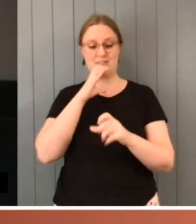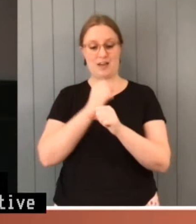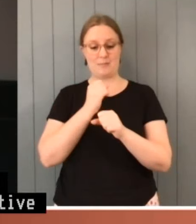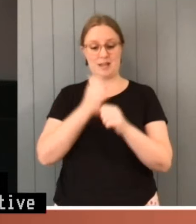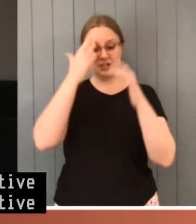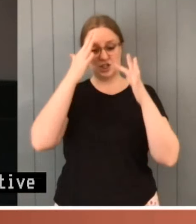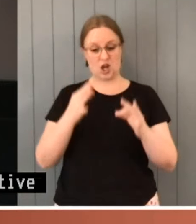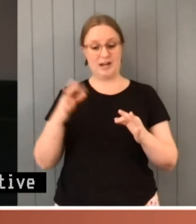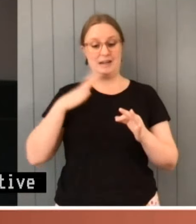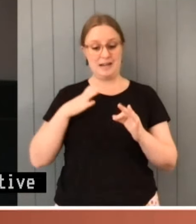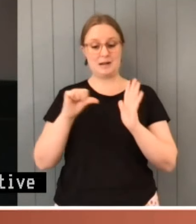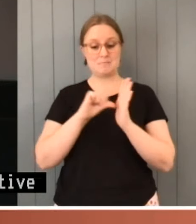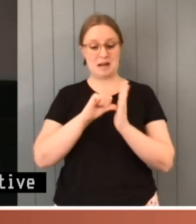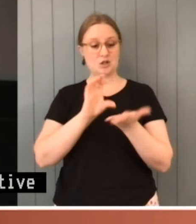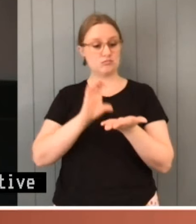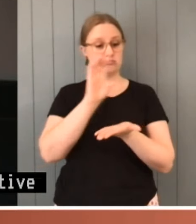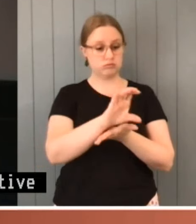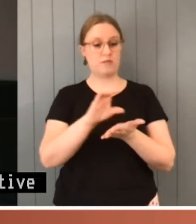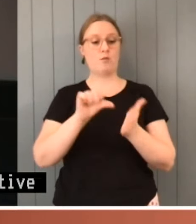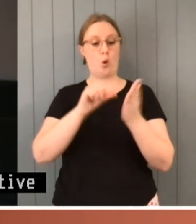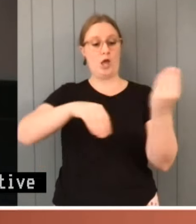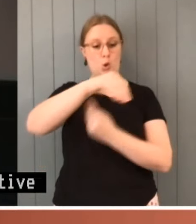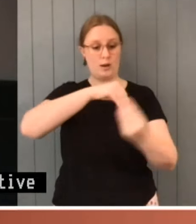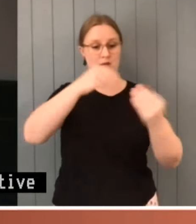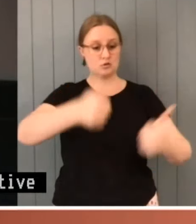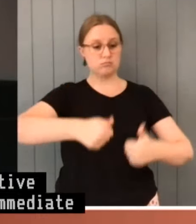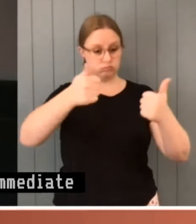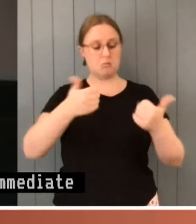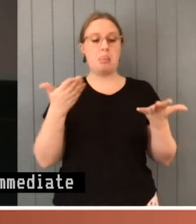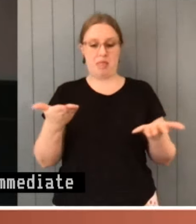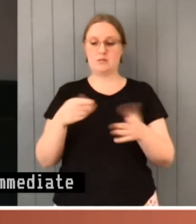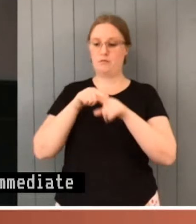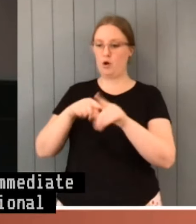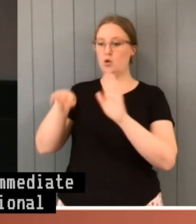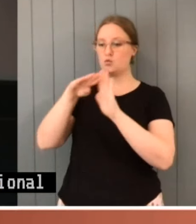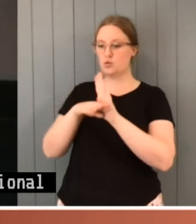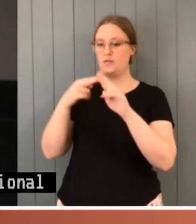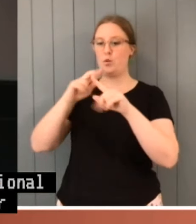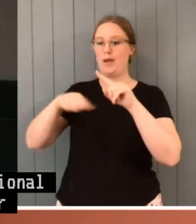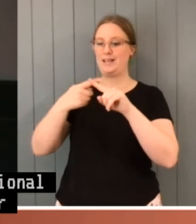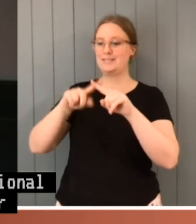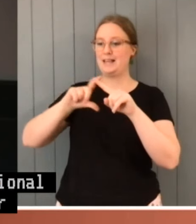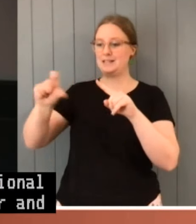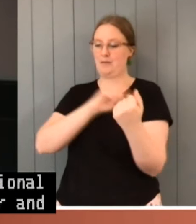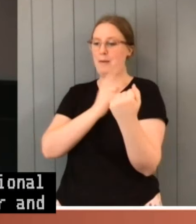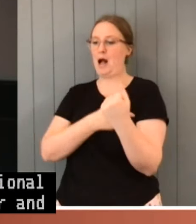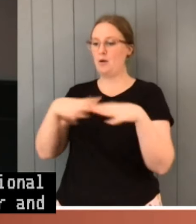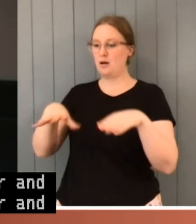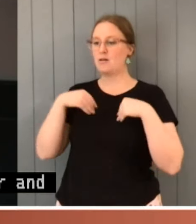was a valid exercise of executive power and could be supported by legislation under Section